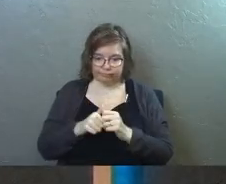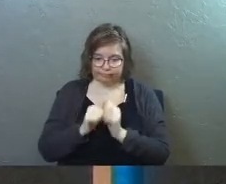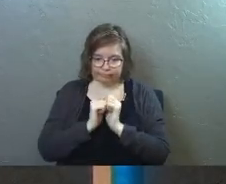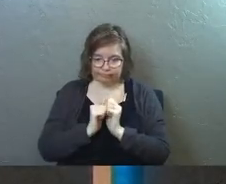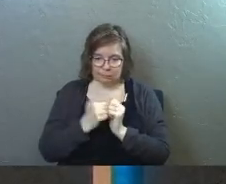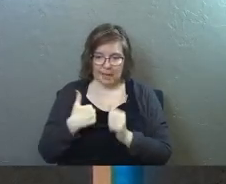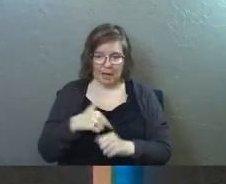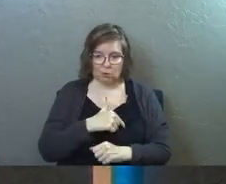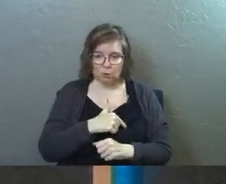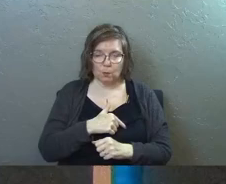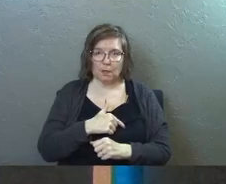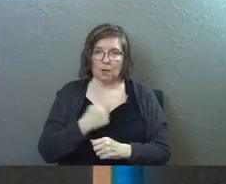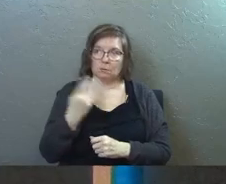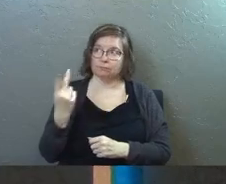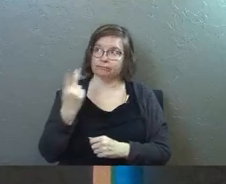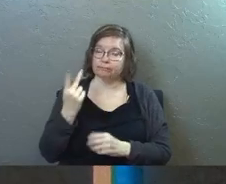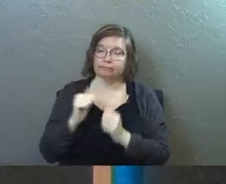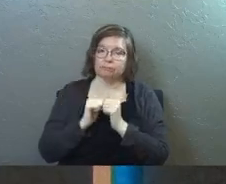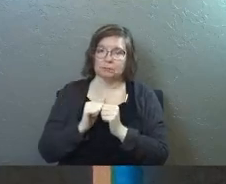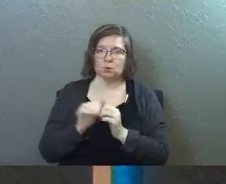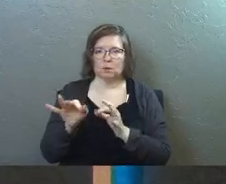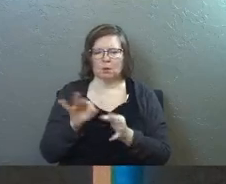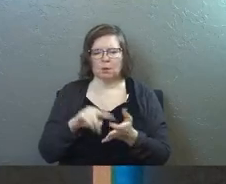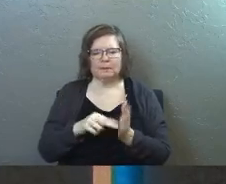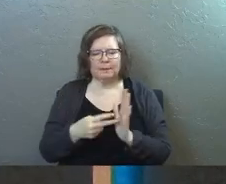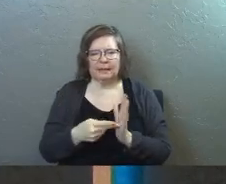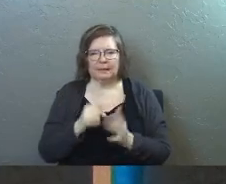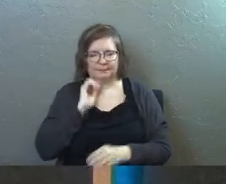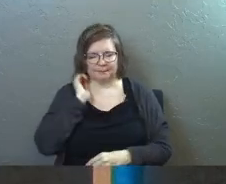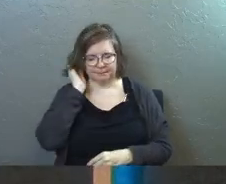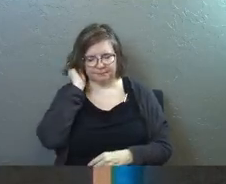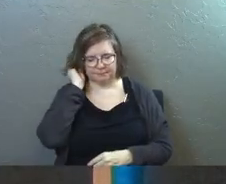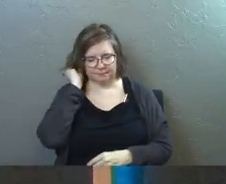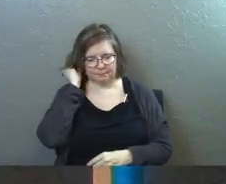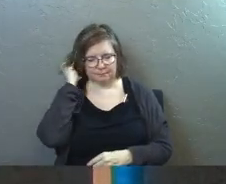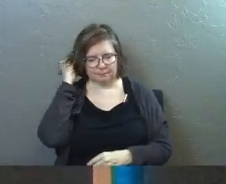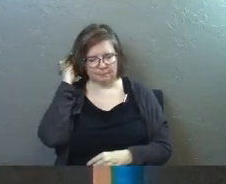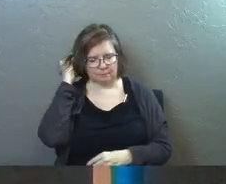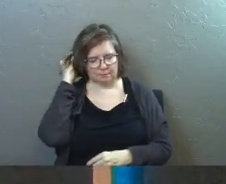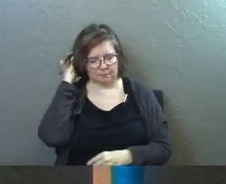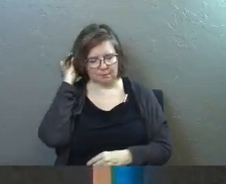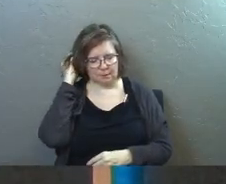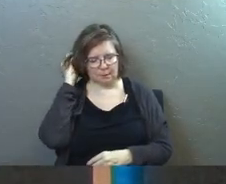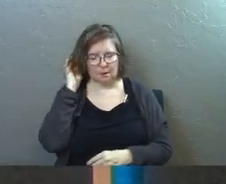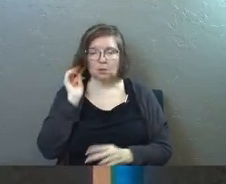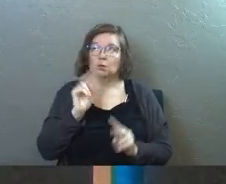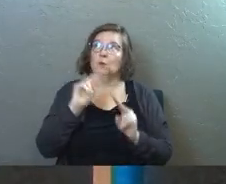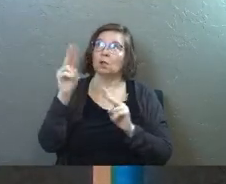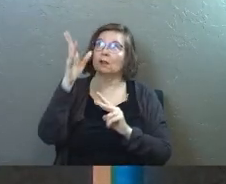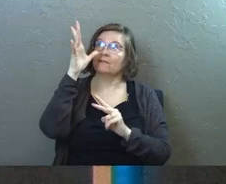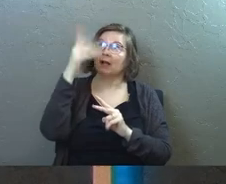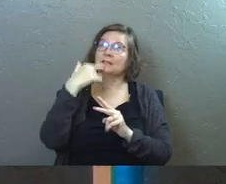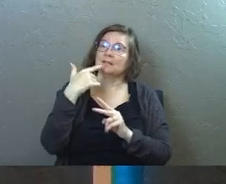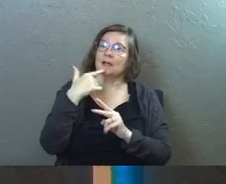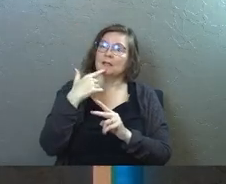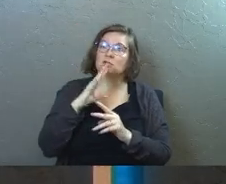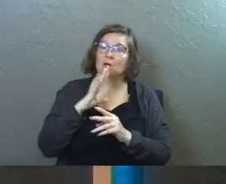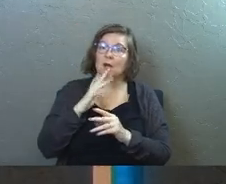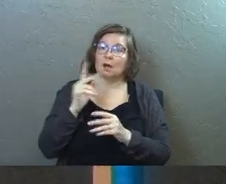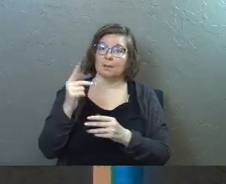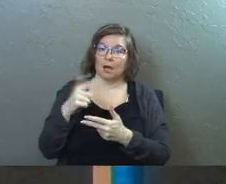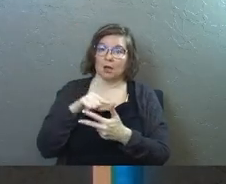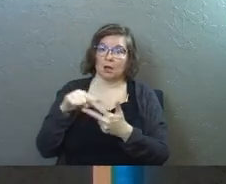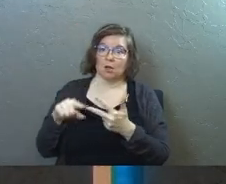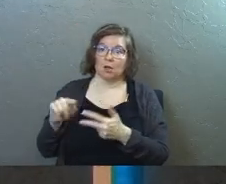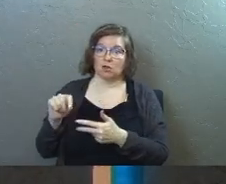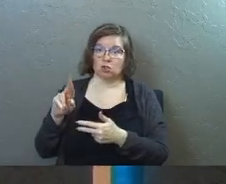we're one so I got to define that just really quick what does he mean there so he's looking at the father and he's saying father and he's talking about the